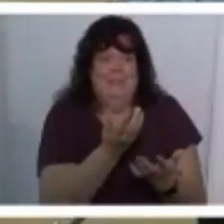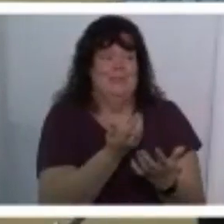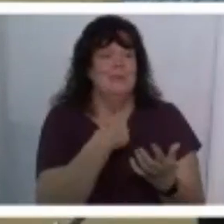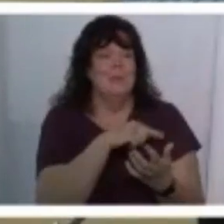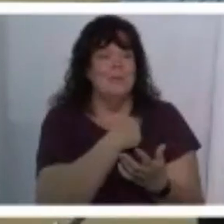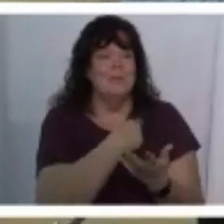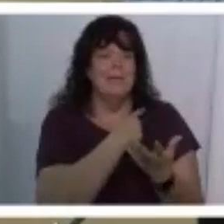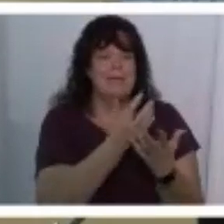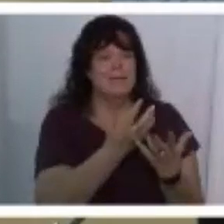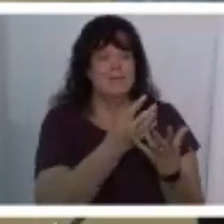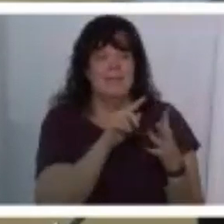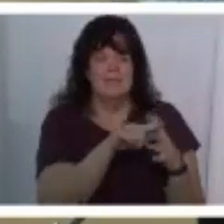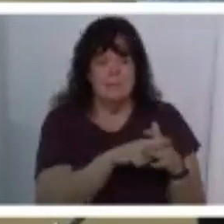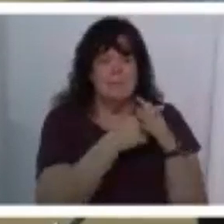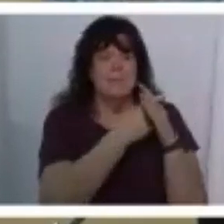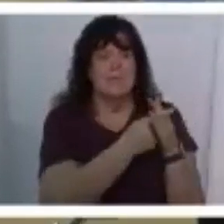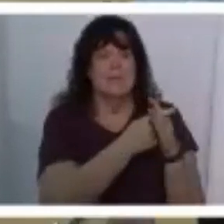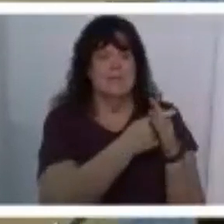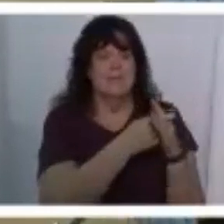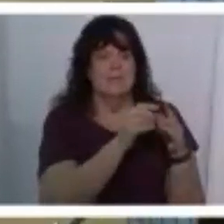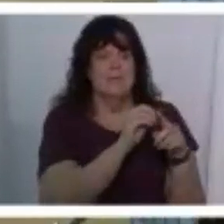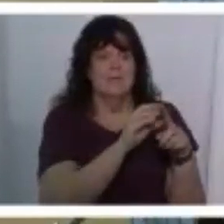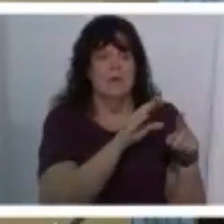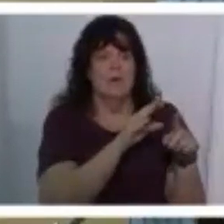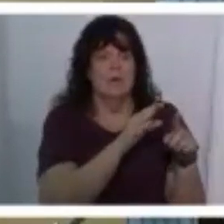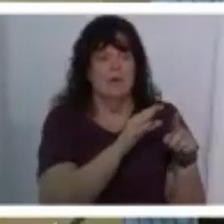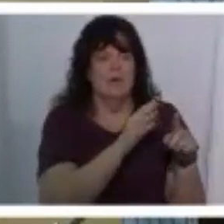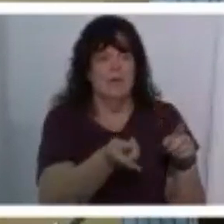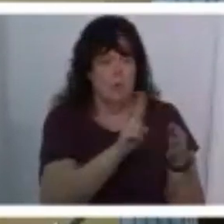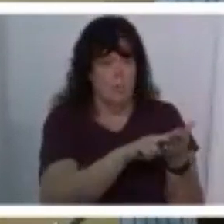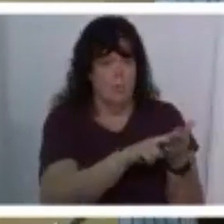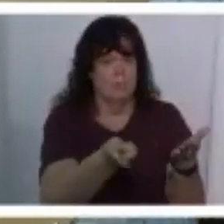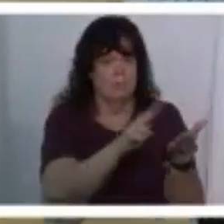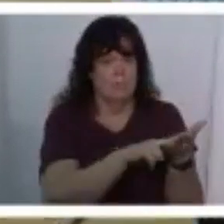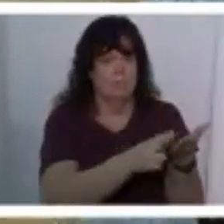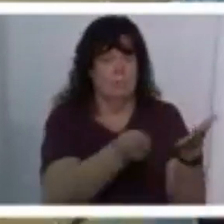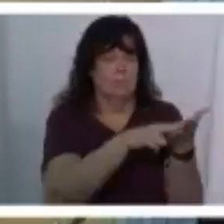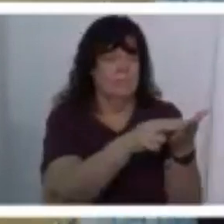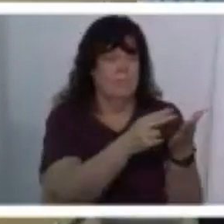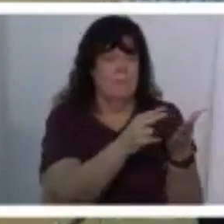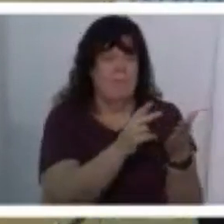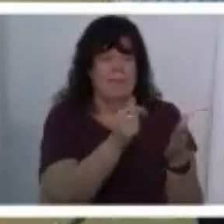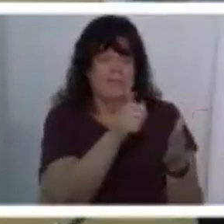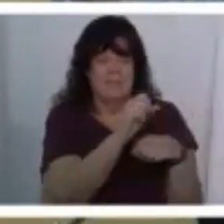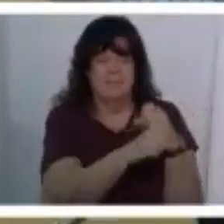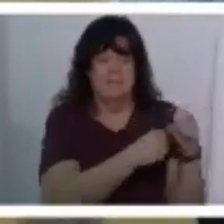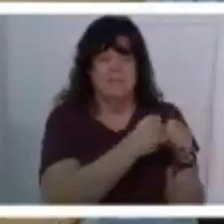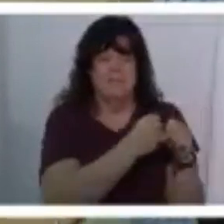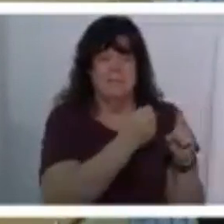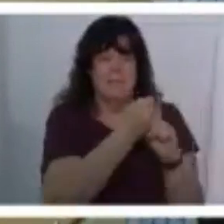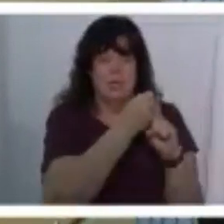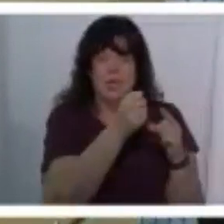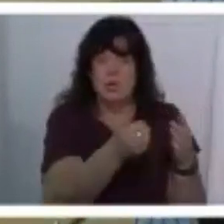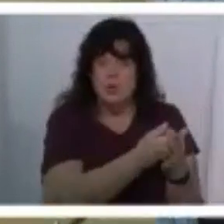uh we began to to grow enrollment again uh it within a decade reached new all-time